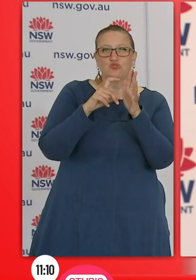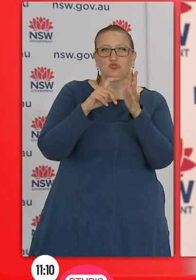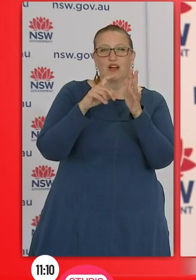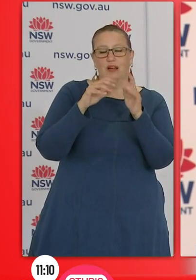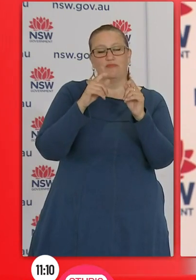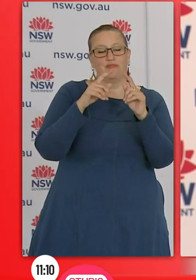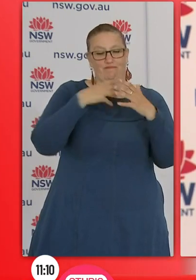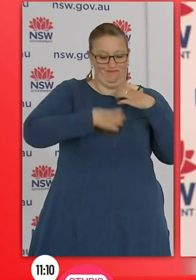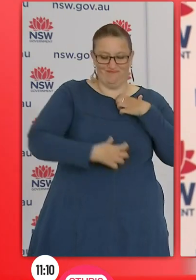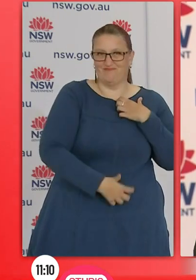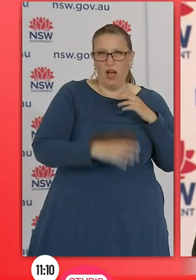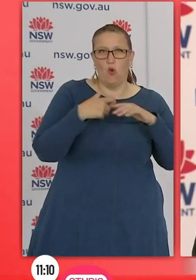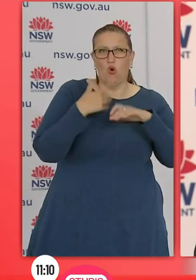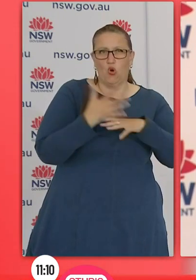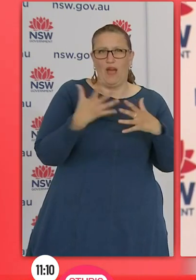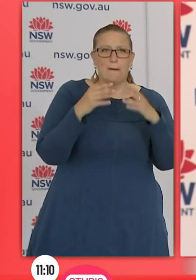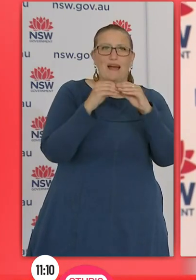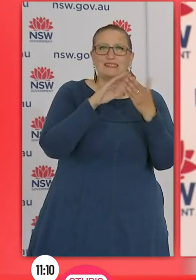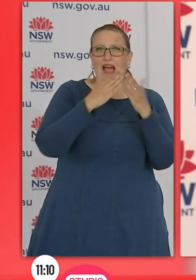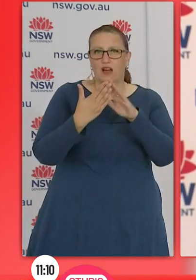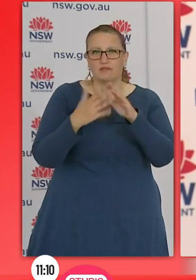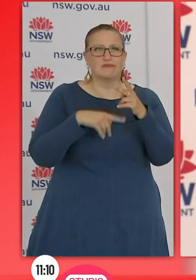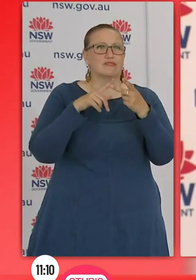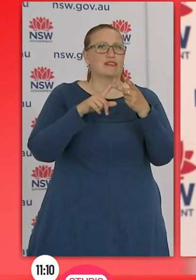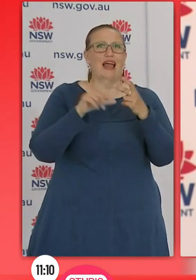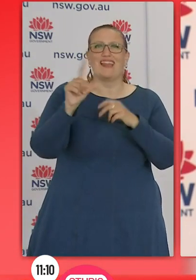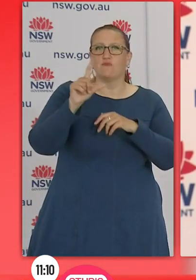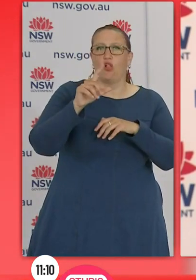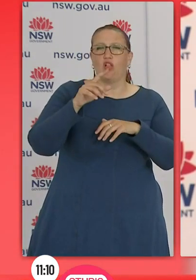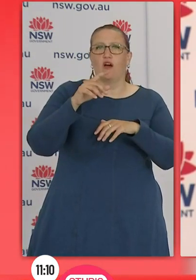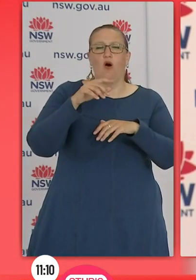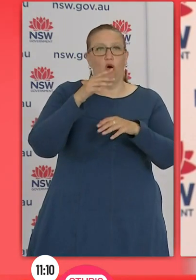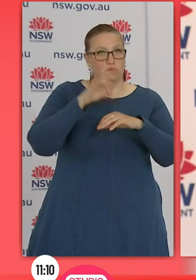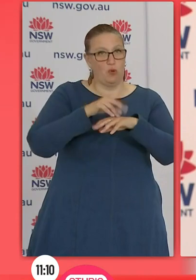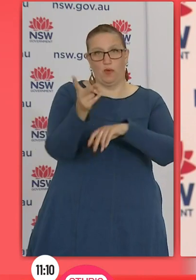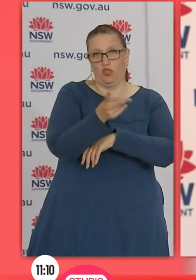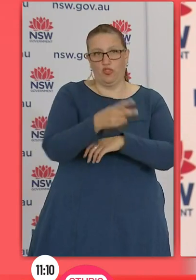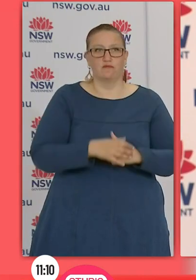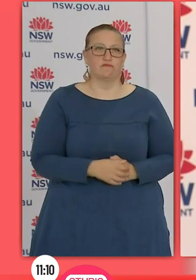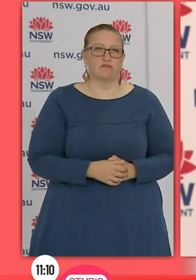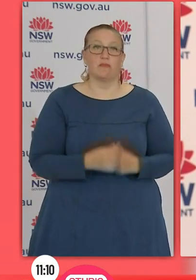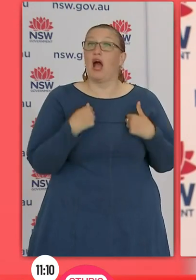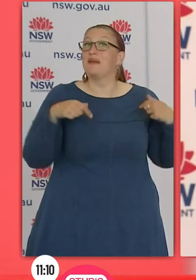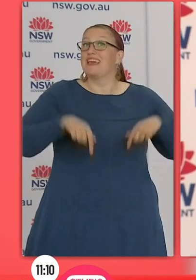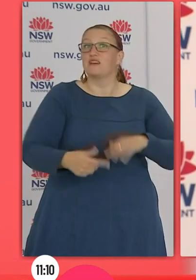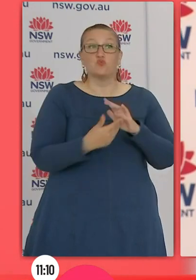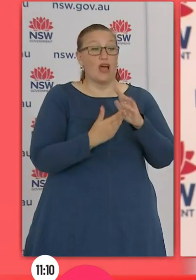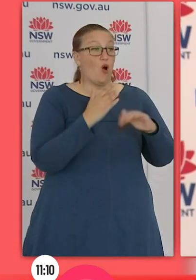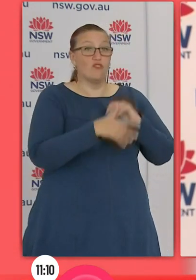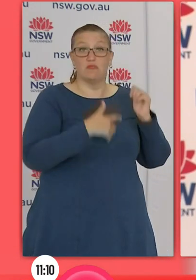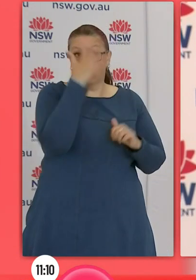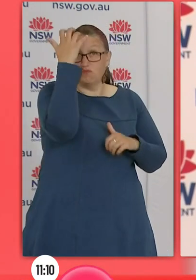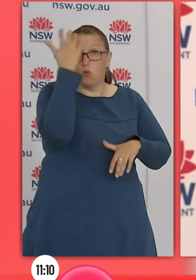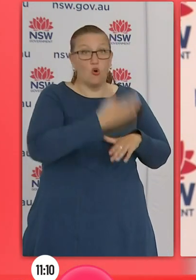but I am here as a representative of our communities in West Sydney and Southwest